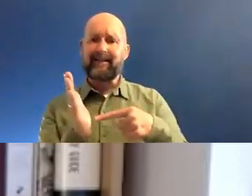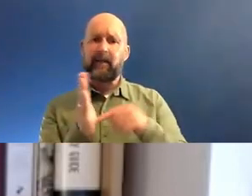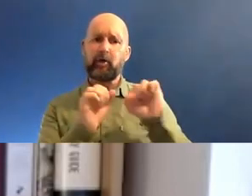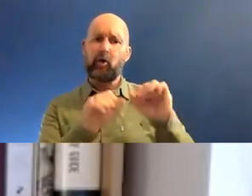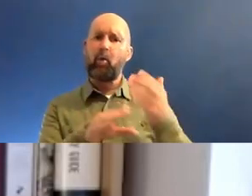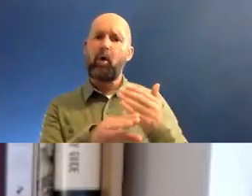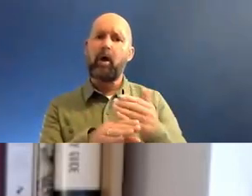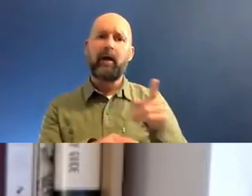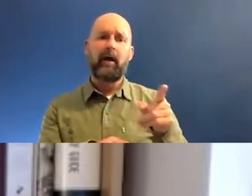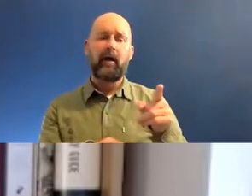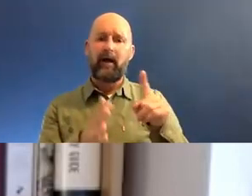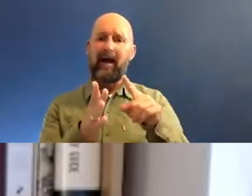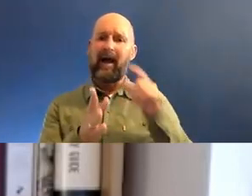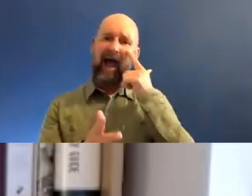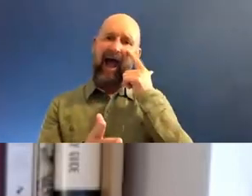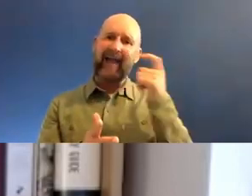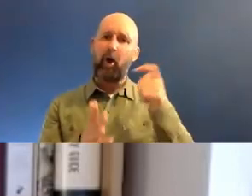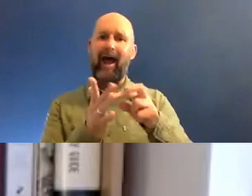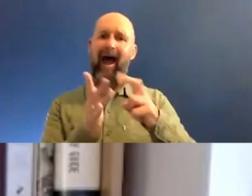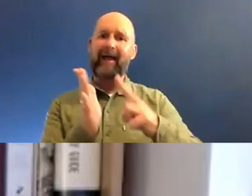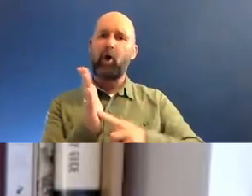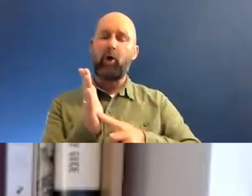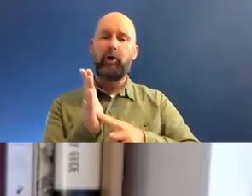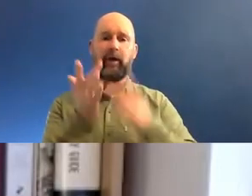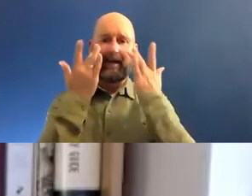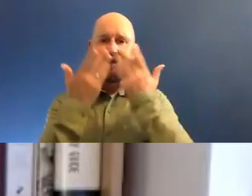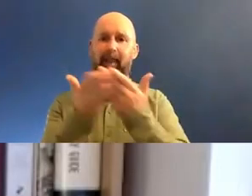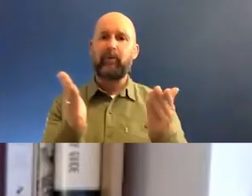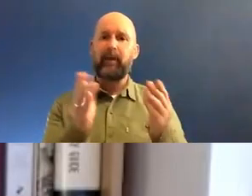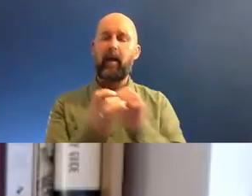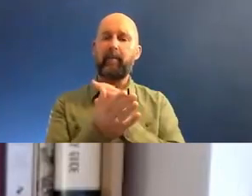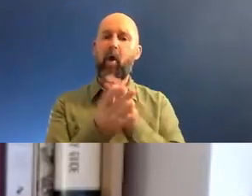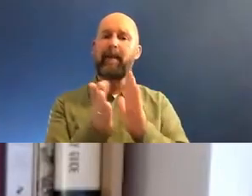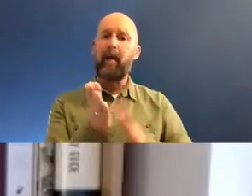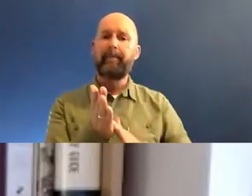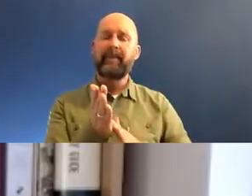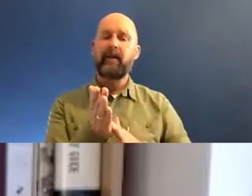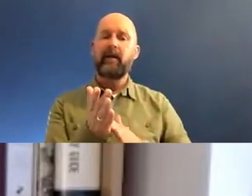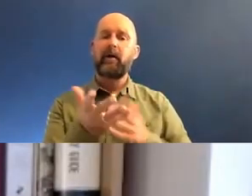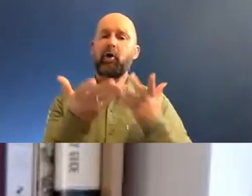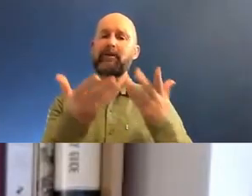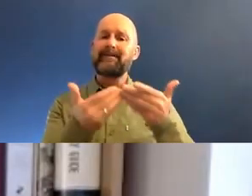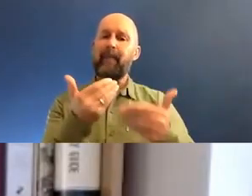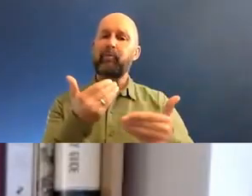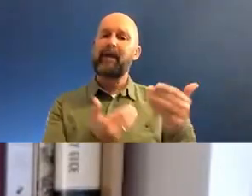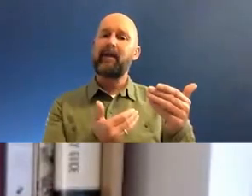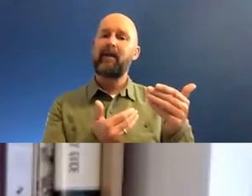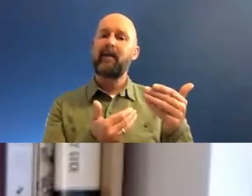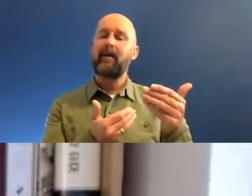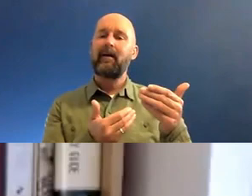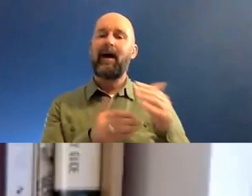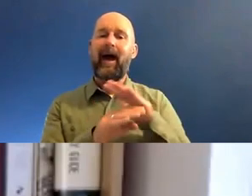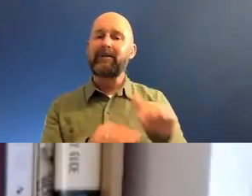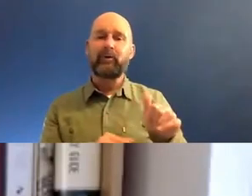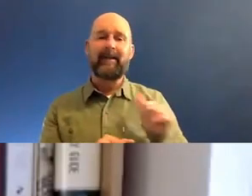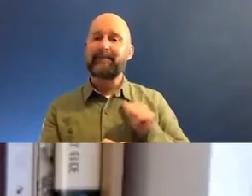I could have seen in the Icon Gallery in Birmingham or any number of contemporary art galleries. Um, I might not have expected to find it there, but I, I hopefully